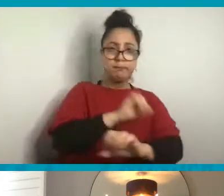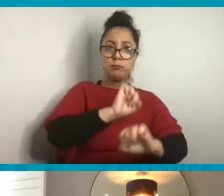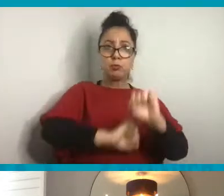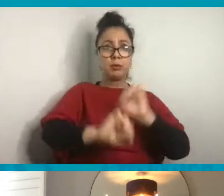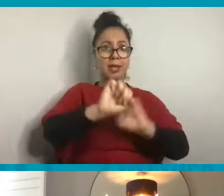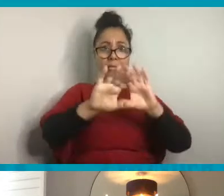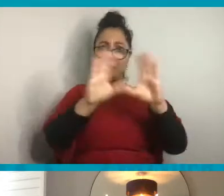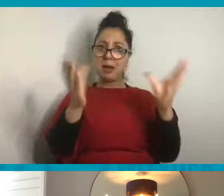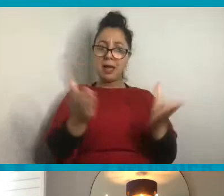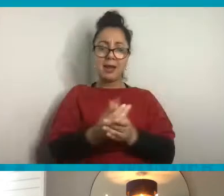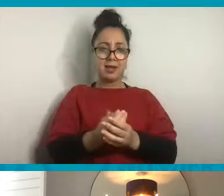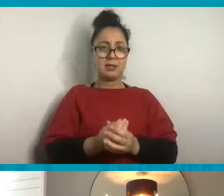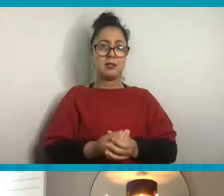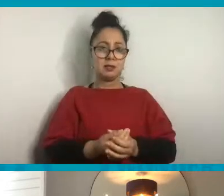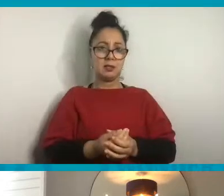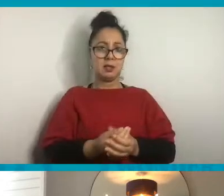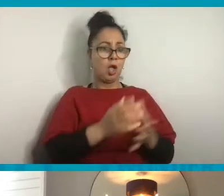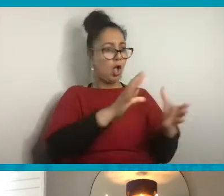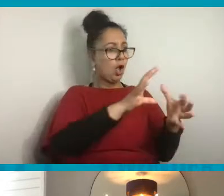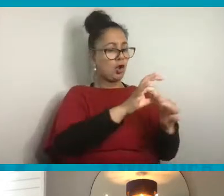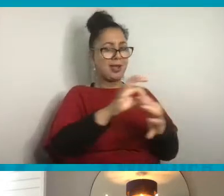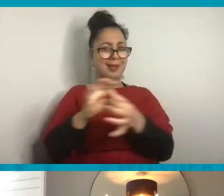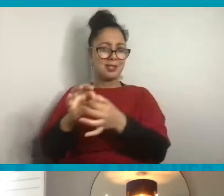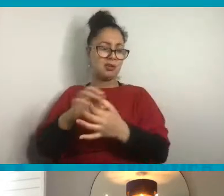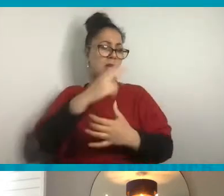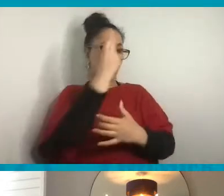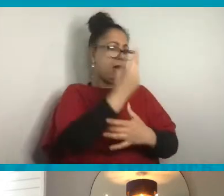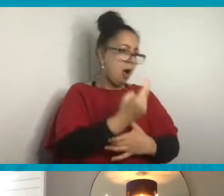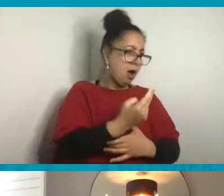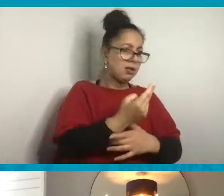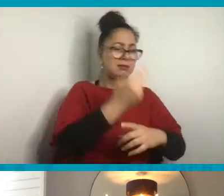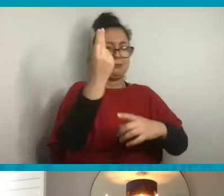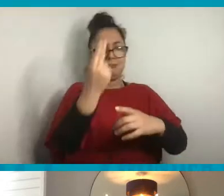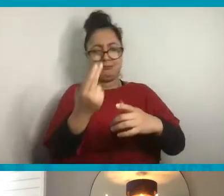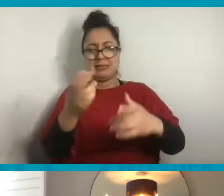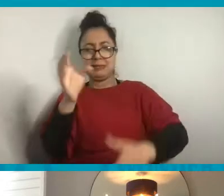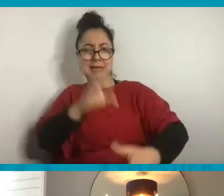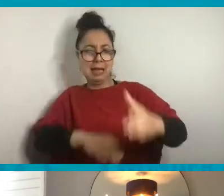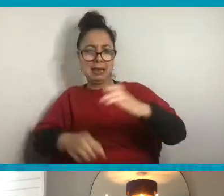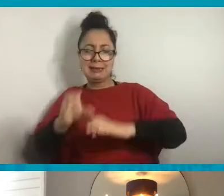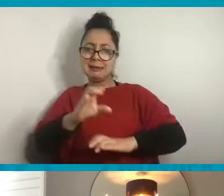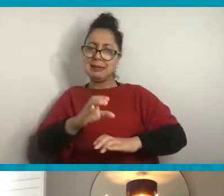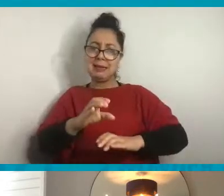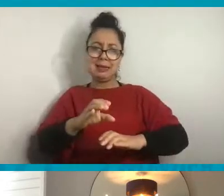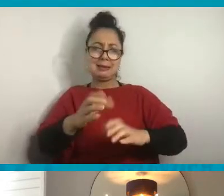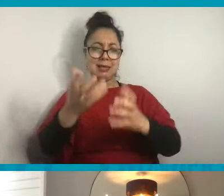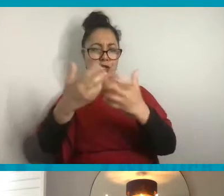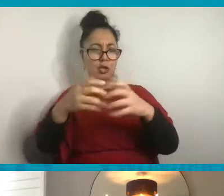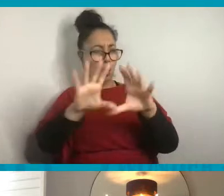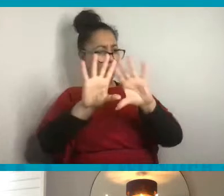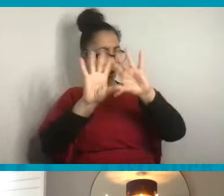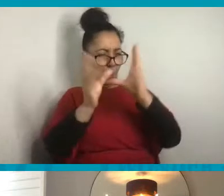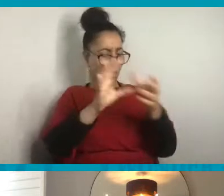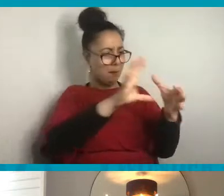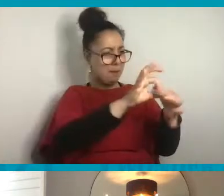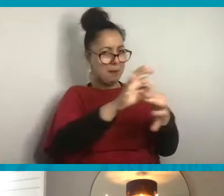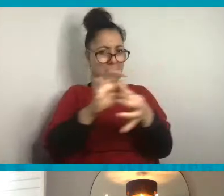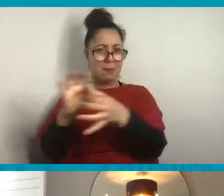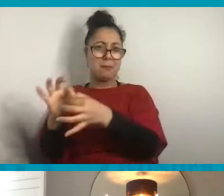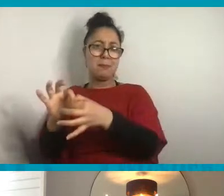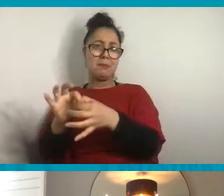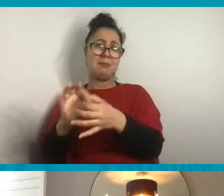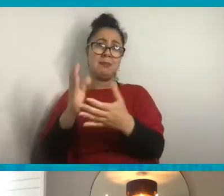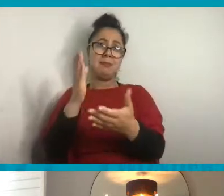connection between artists, designers, scientists and engineers working together, I think it's very